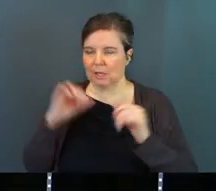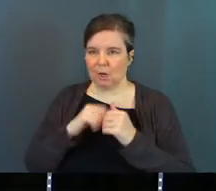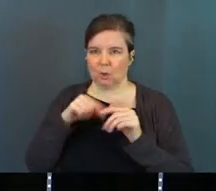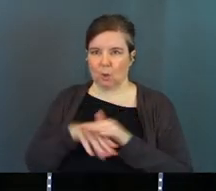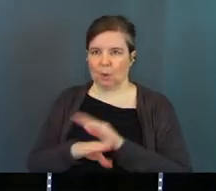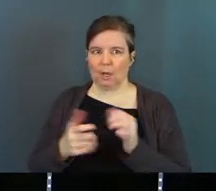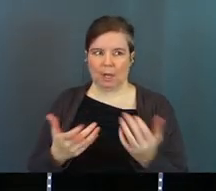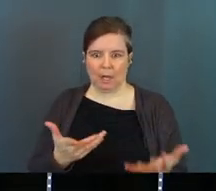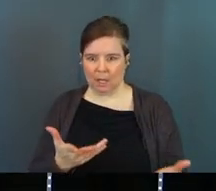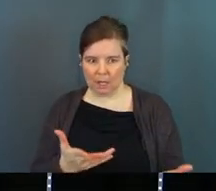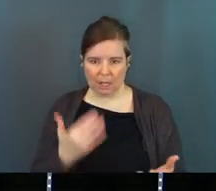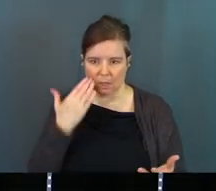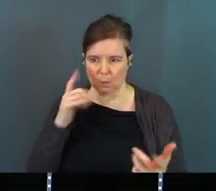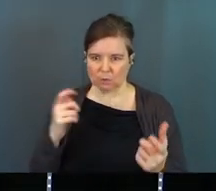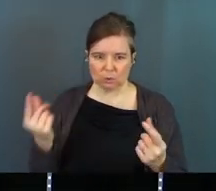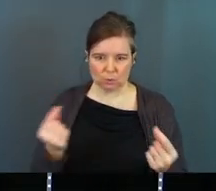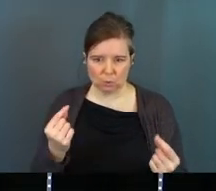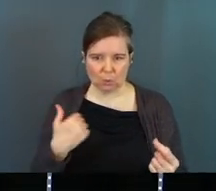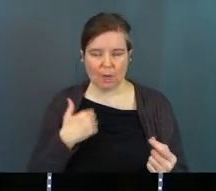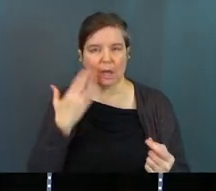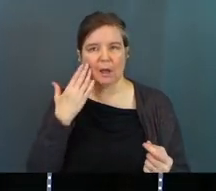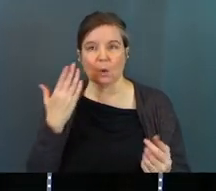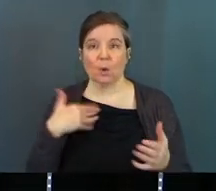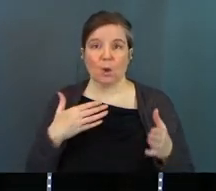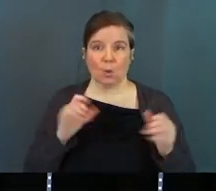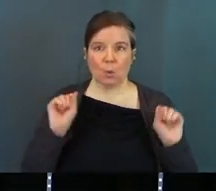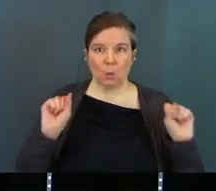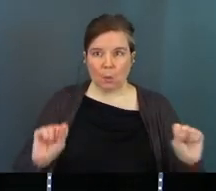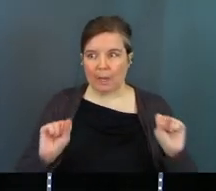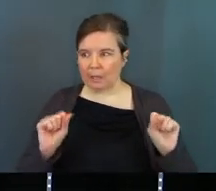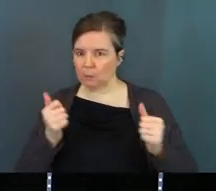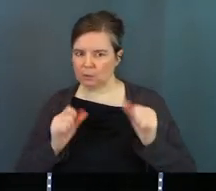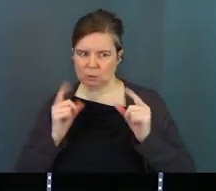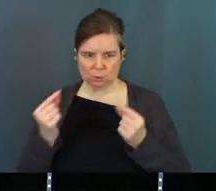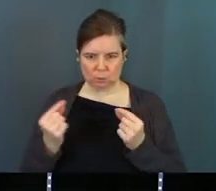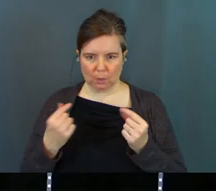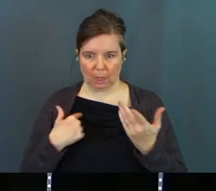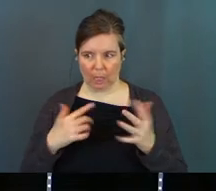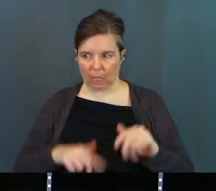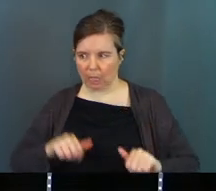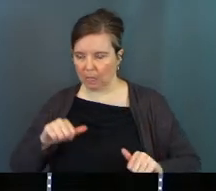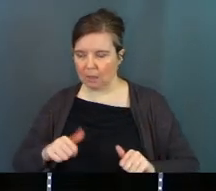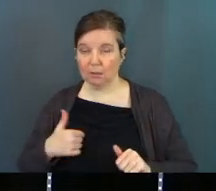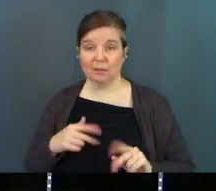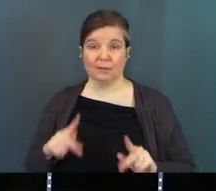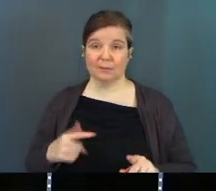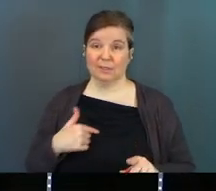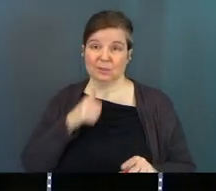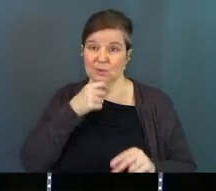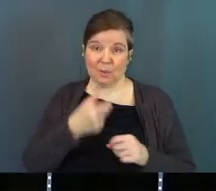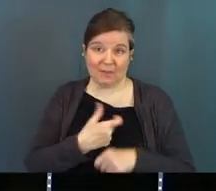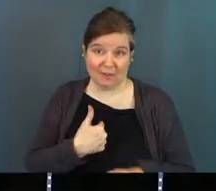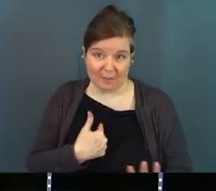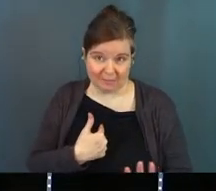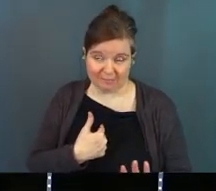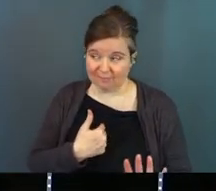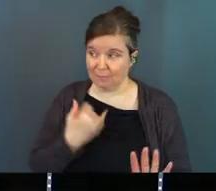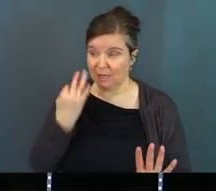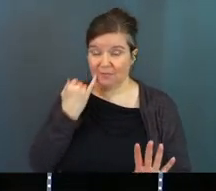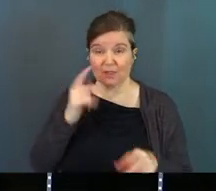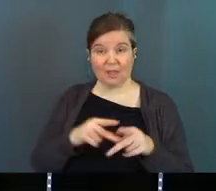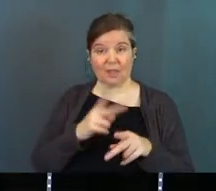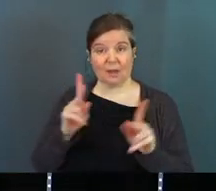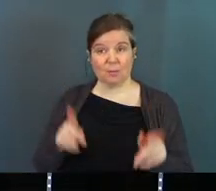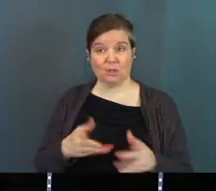go in and go, hey, like I know what I should do. You know, I know what weights I should lift. I know what exercises to do. So if you're that kind of person with just like, don't make fun of me. If you're that kind of person